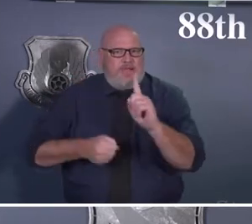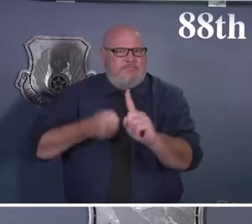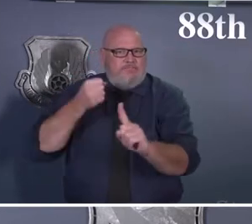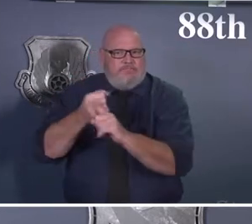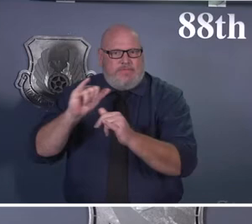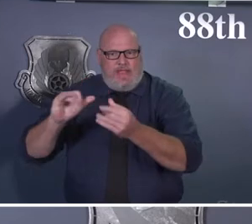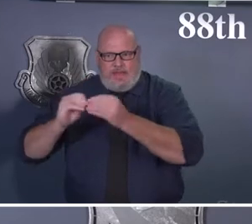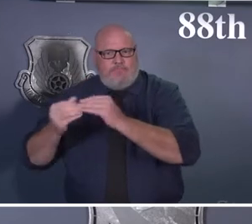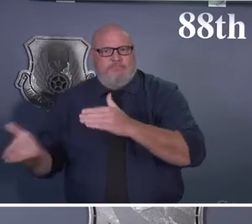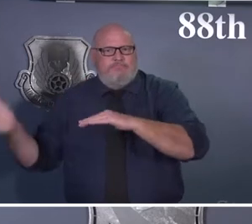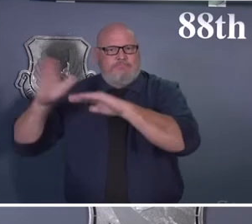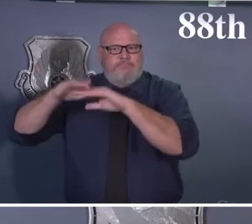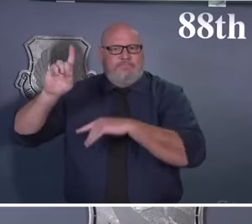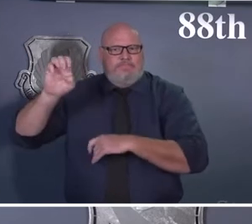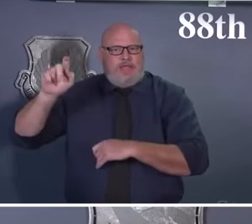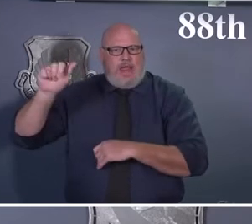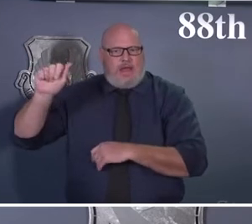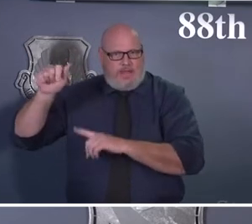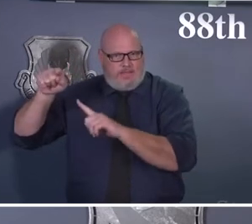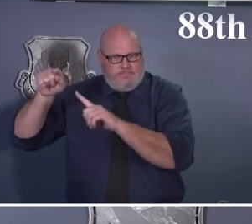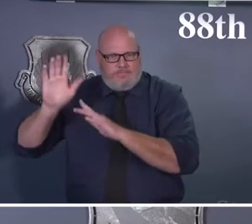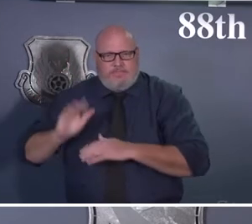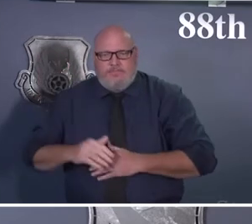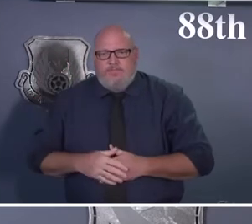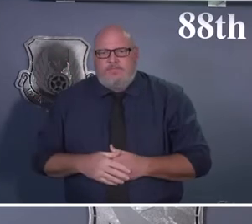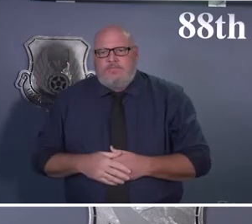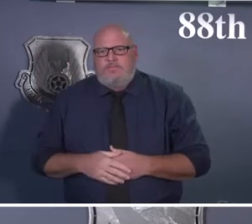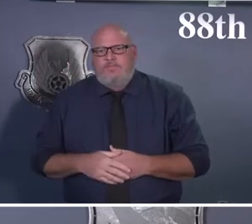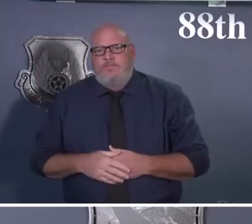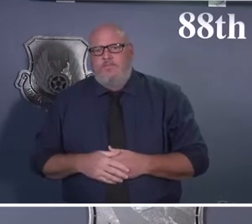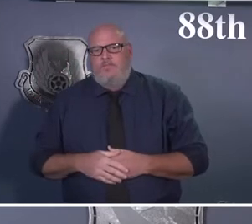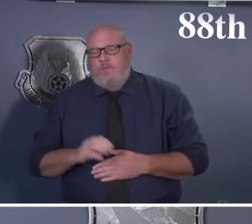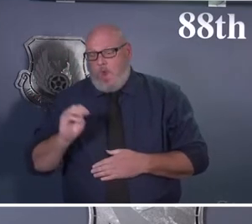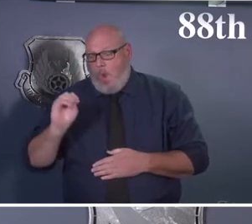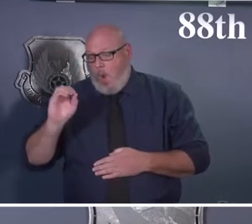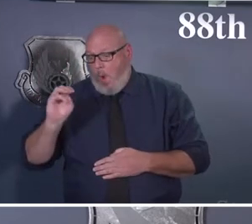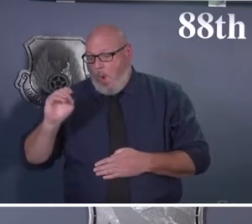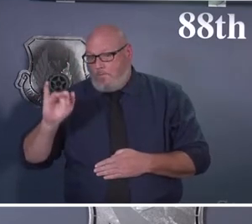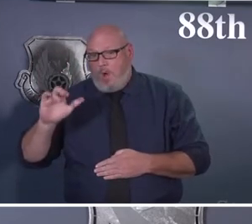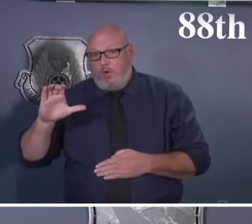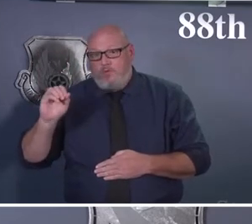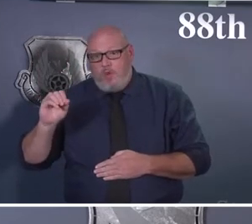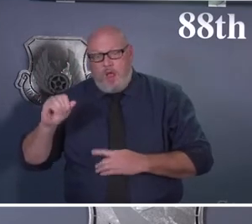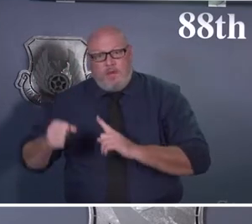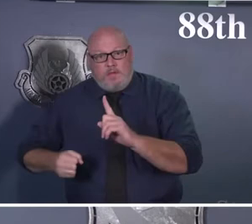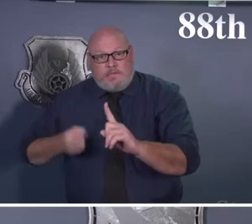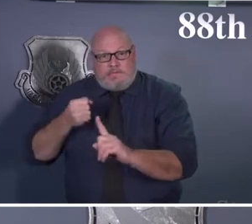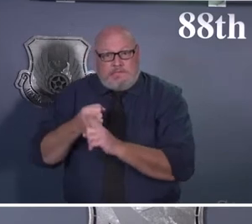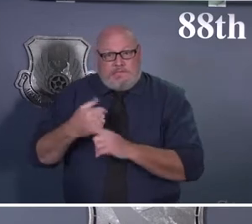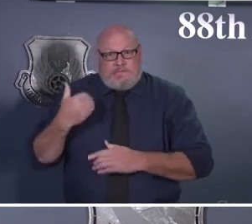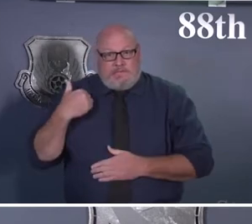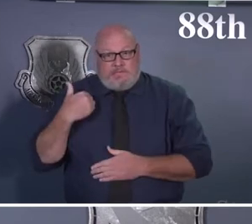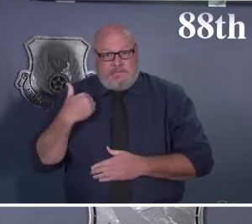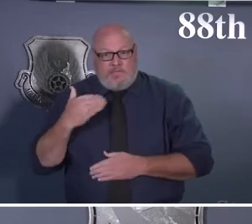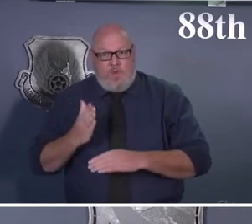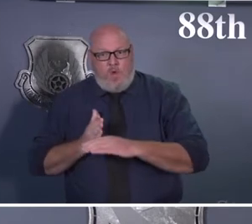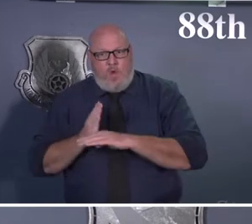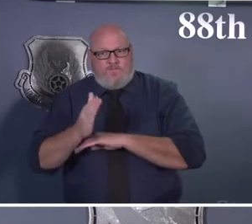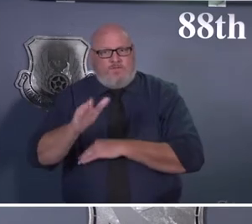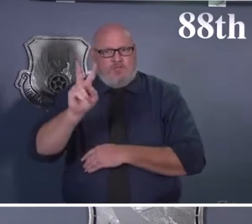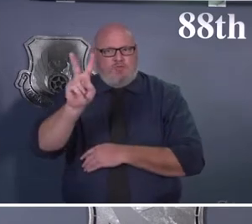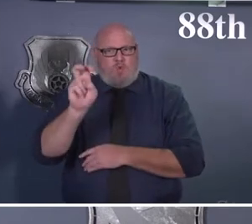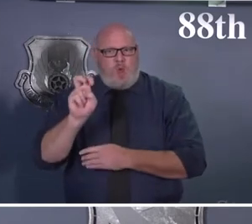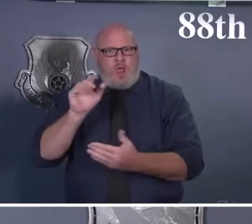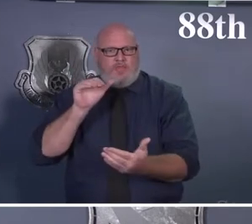all above 2,000 cases per 100,000 population. The threshold for OSD for Health